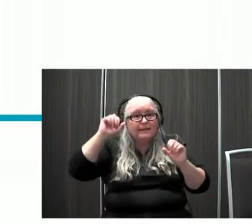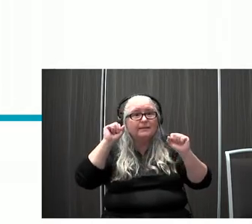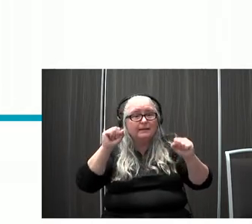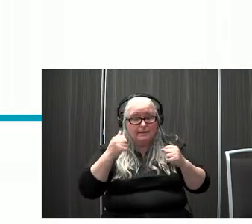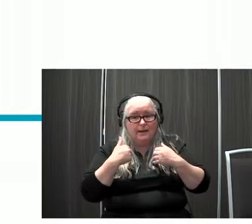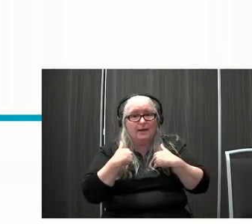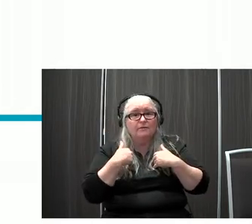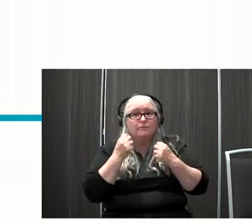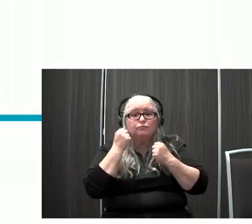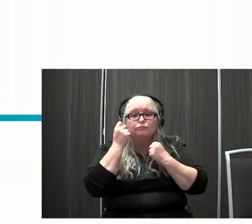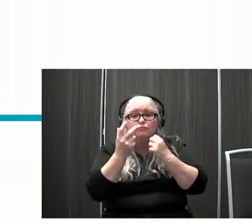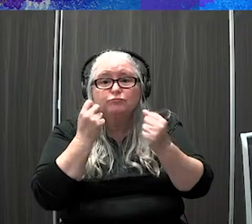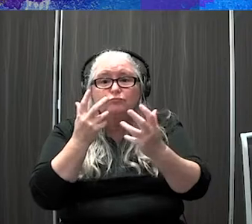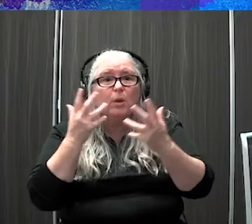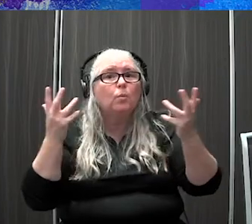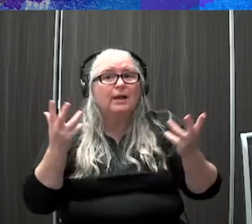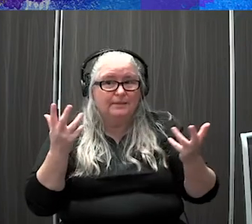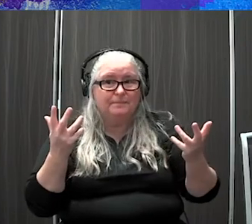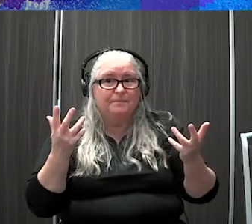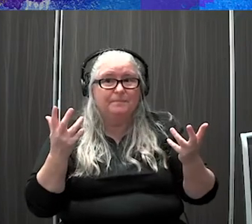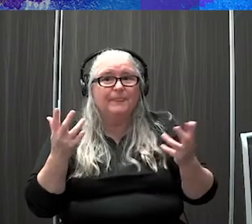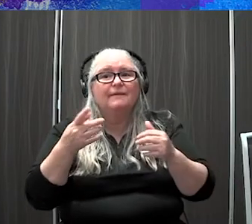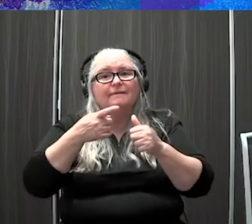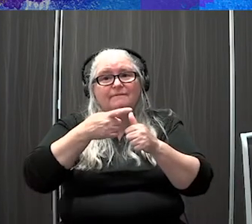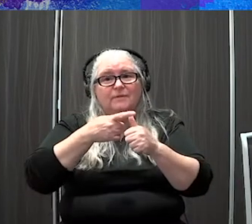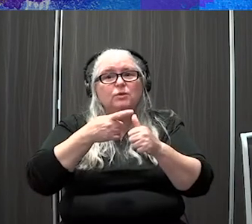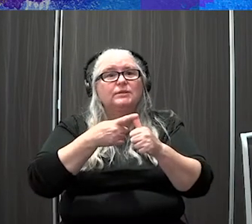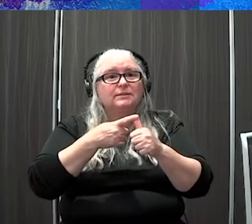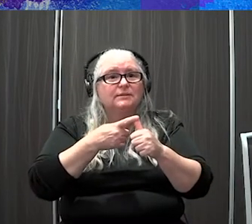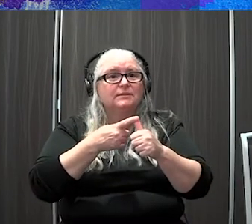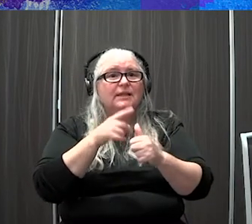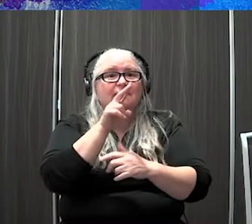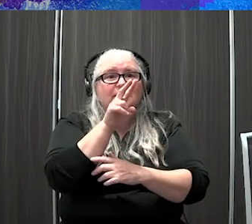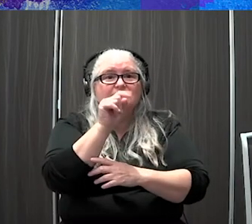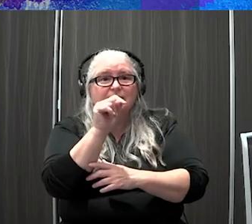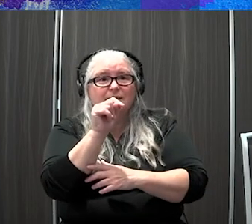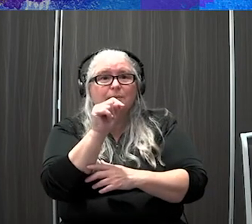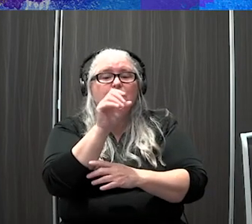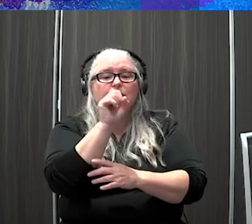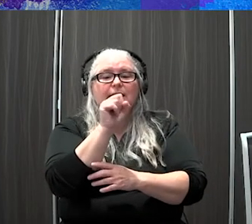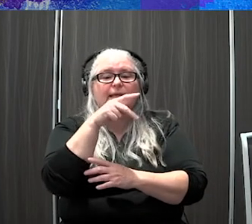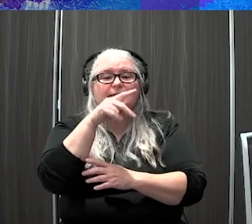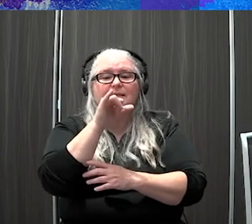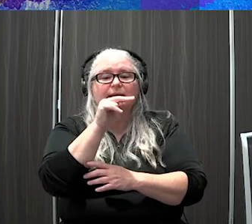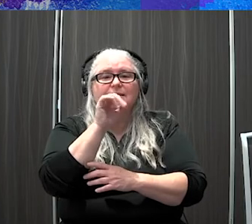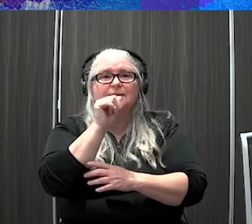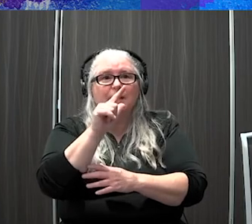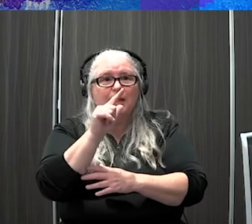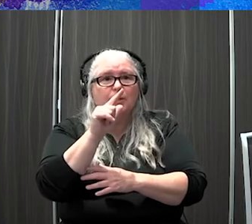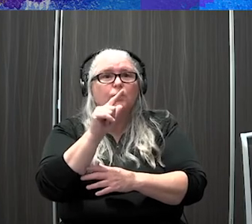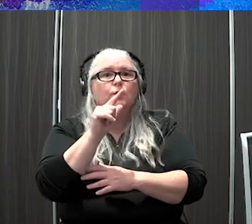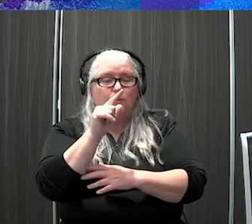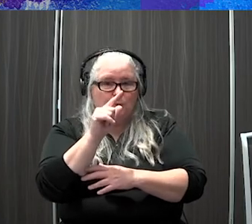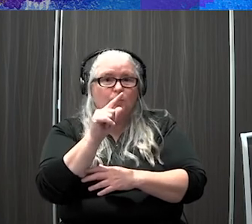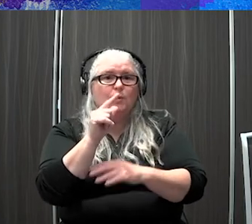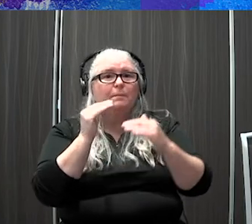couple of different reflexes. The first one is the vestibular spinal reflex, which helps us balance. So